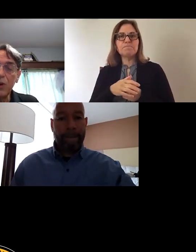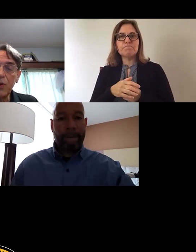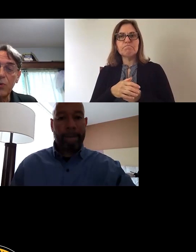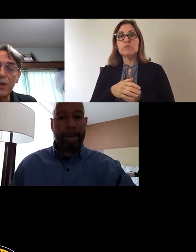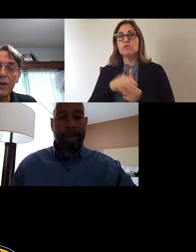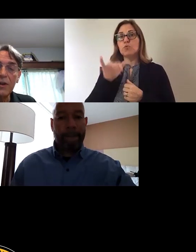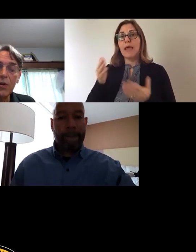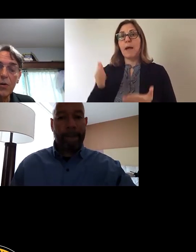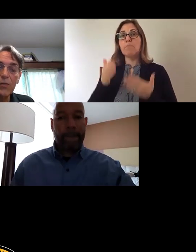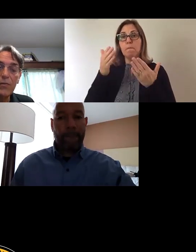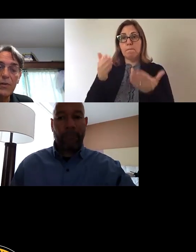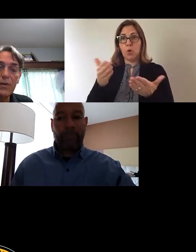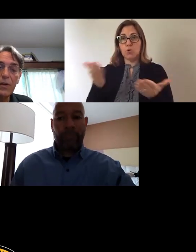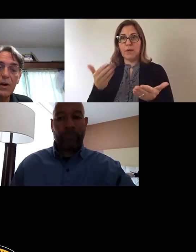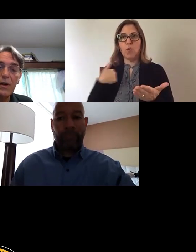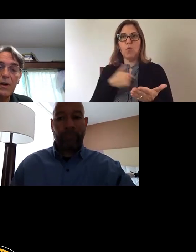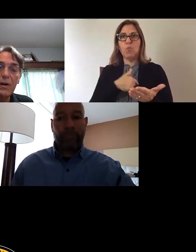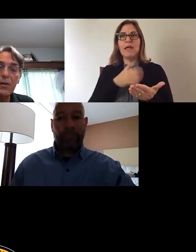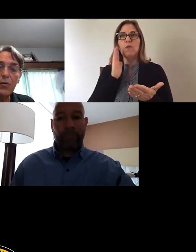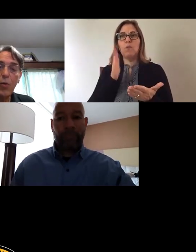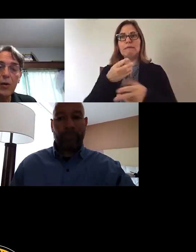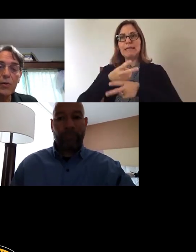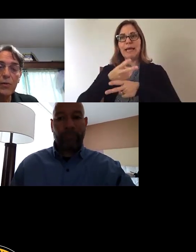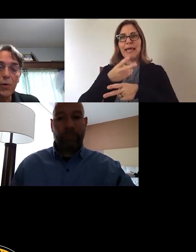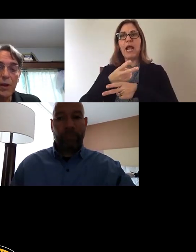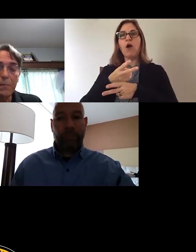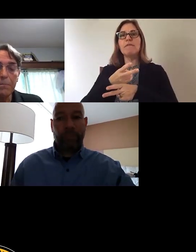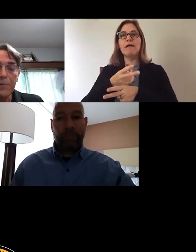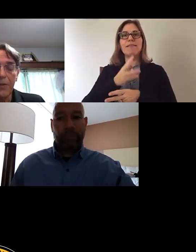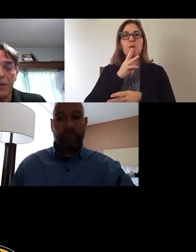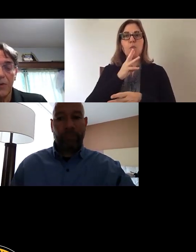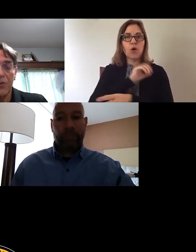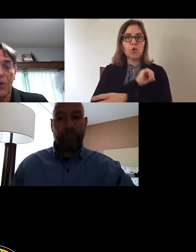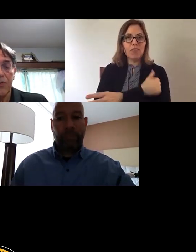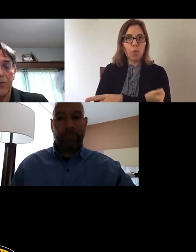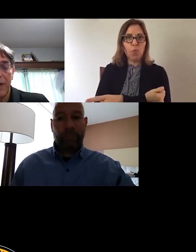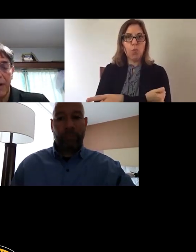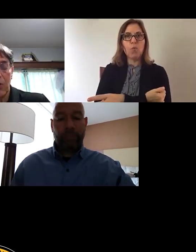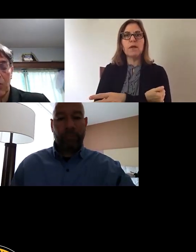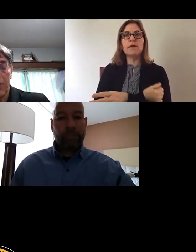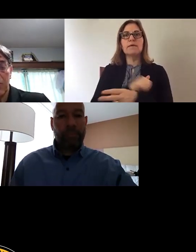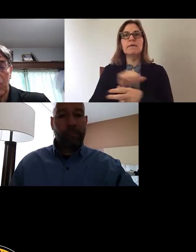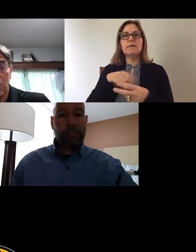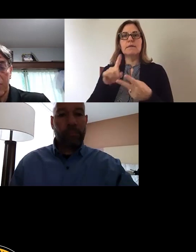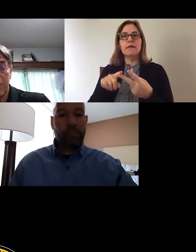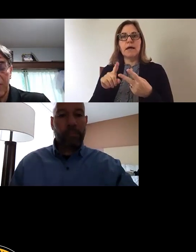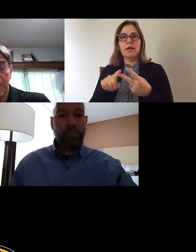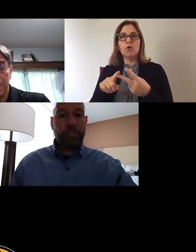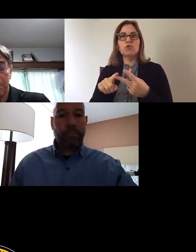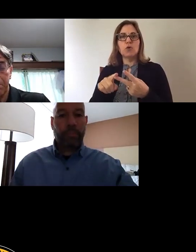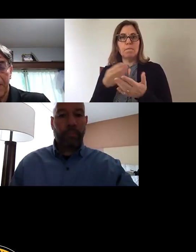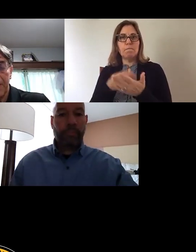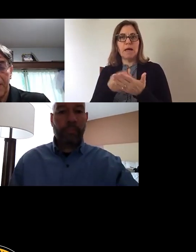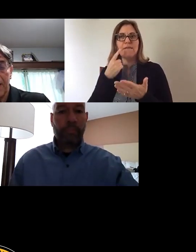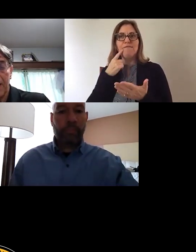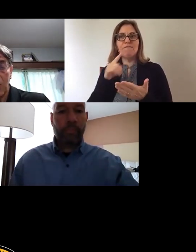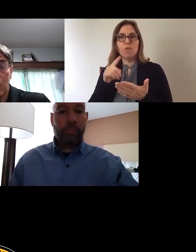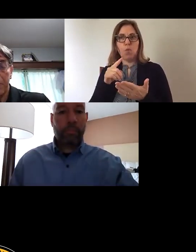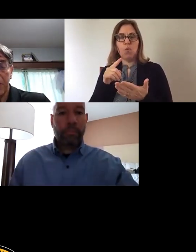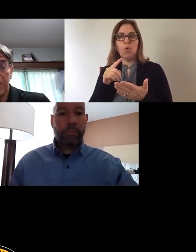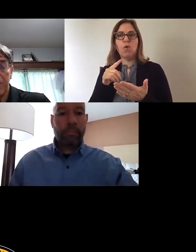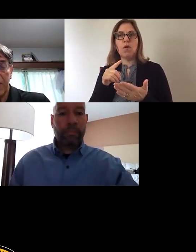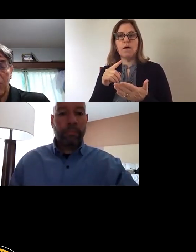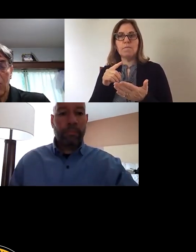proposal here, we're taking care of the, uh, the water authority. And then there's also funding going towards the, um,